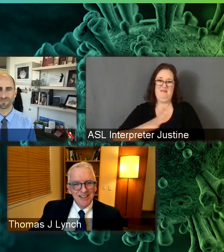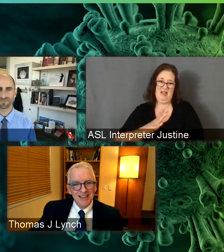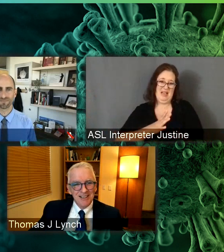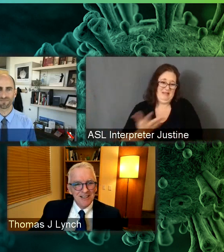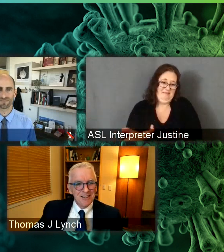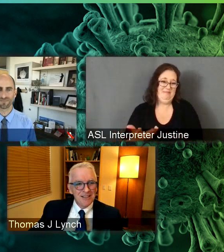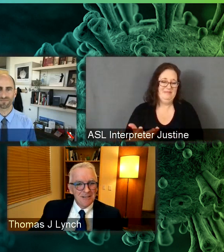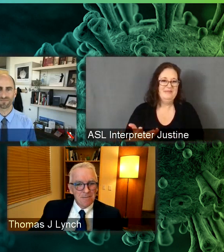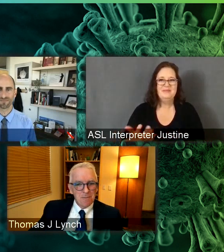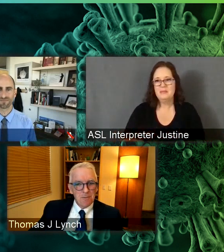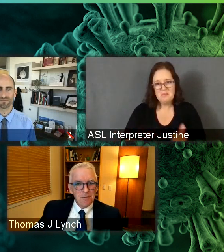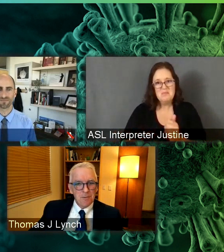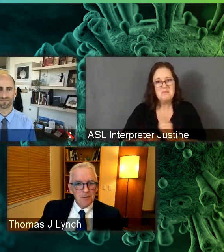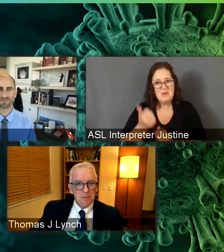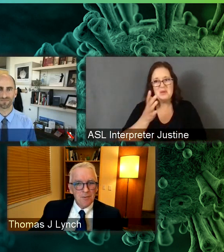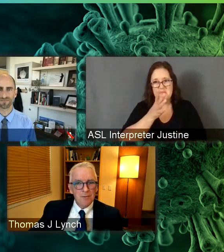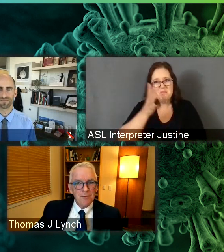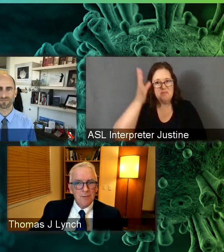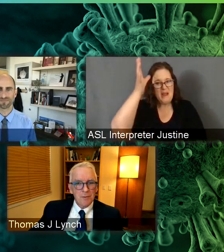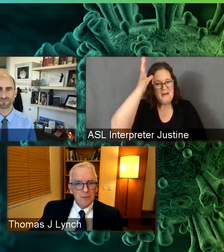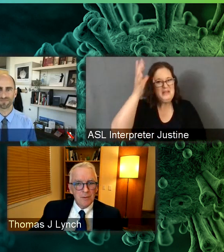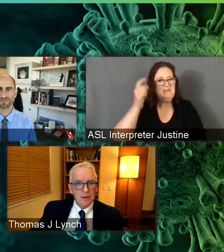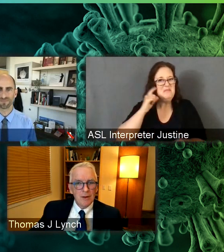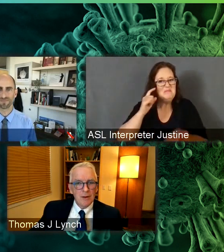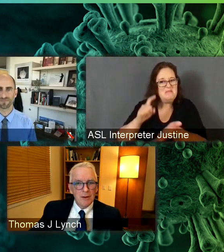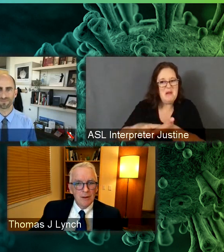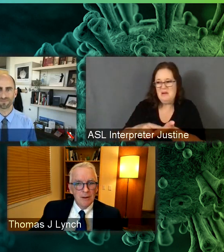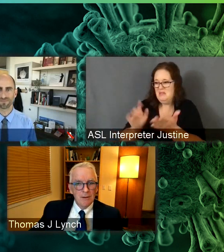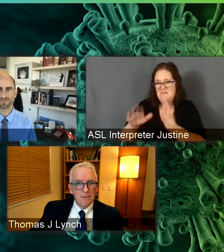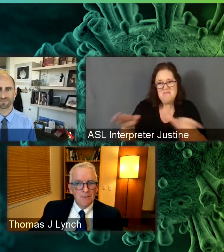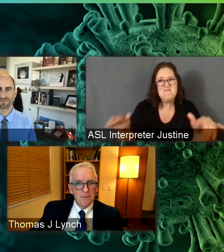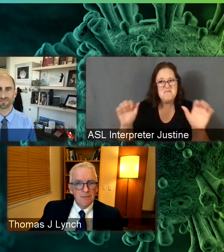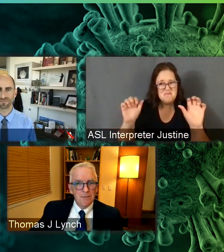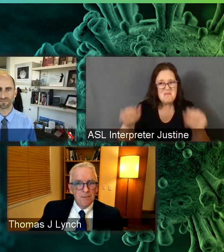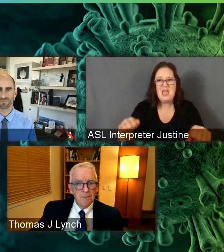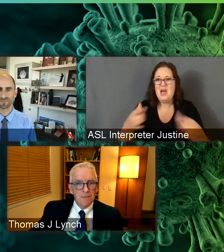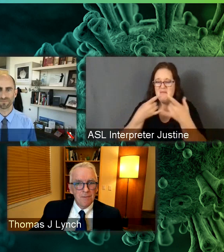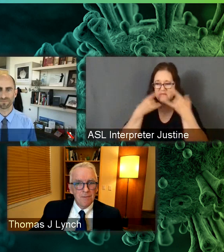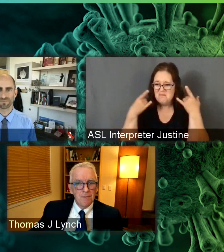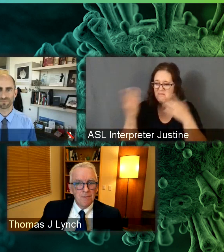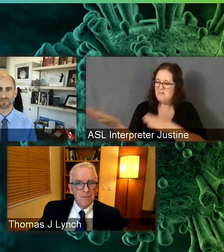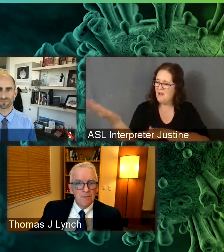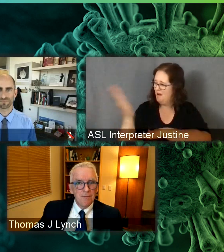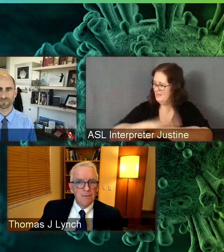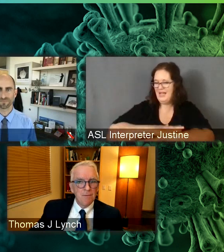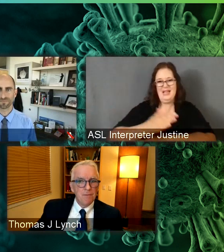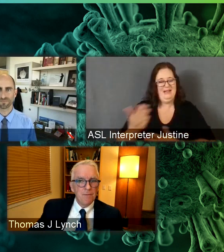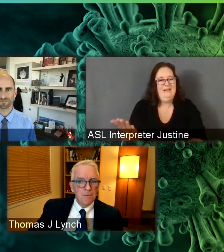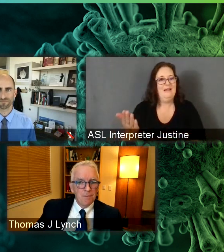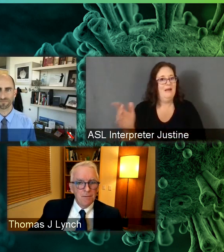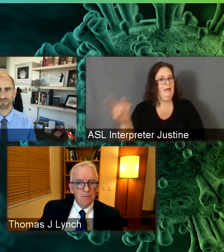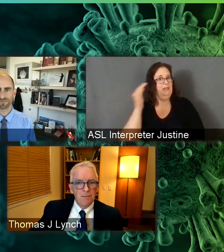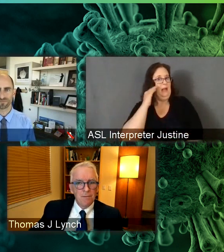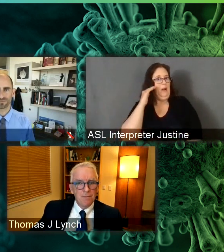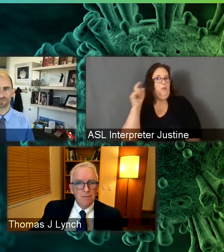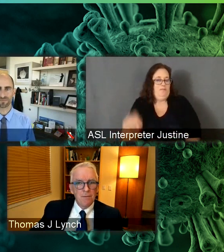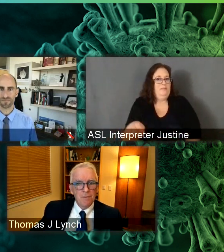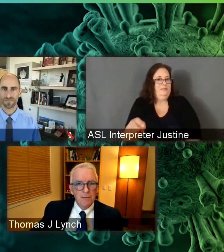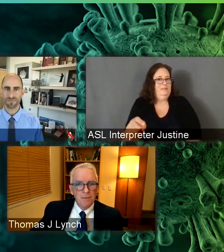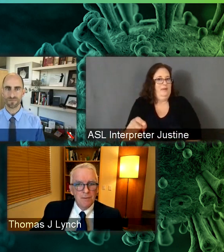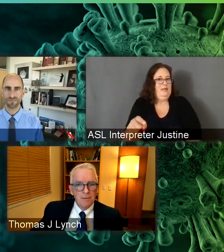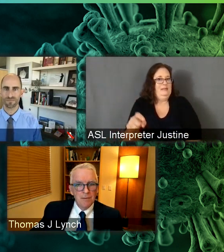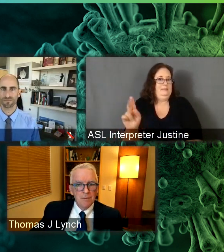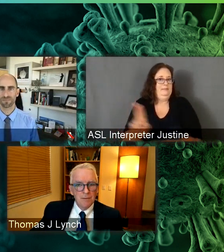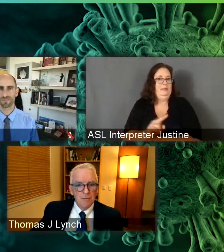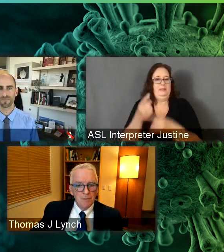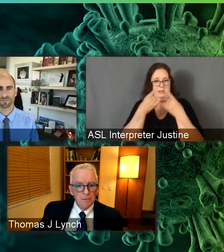of young kids will tell you the same, that, you they can do it. They know that they need to and they know that they need to in order to do the things that they